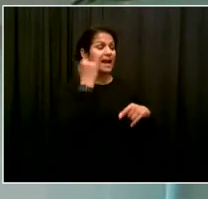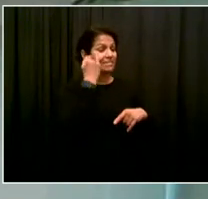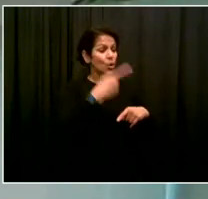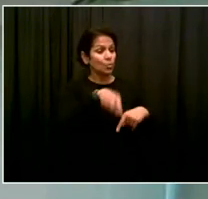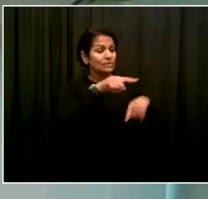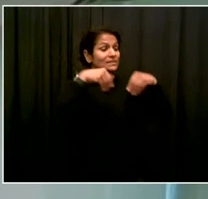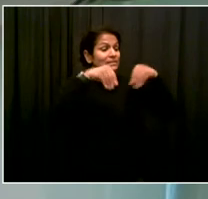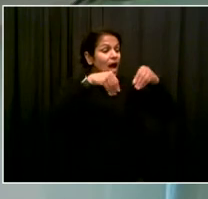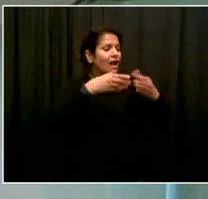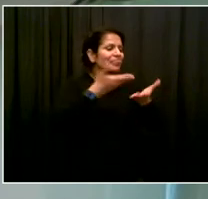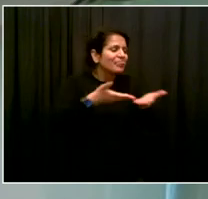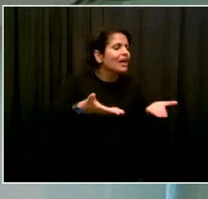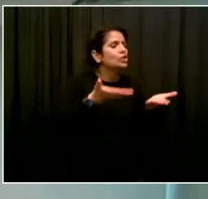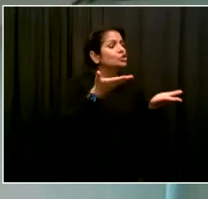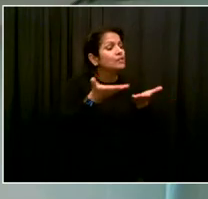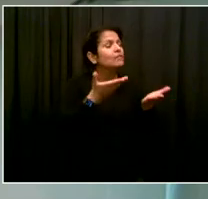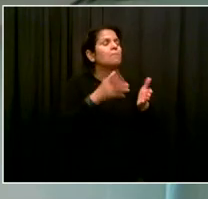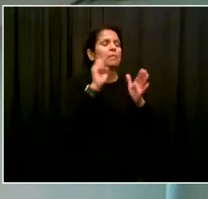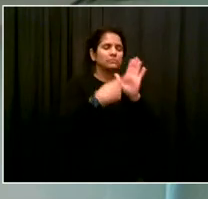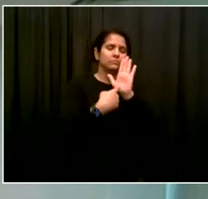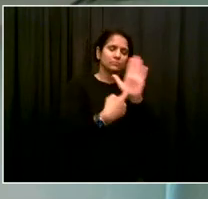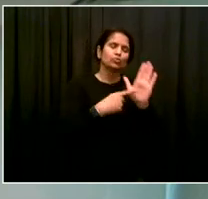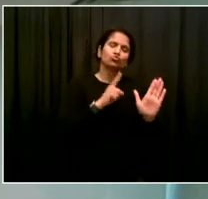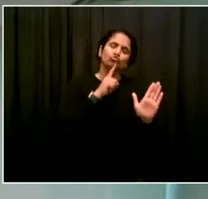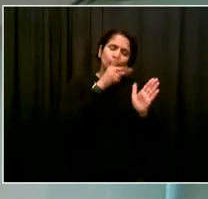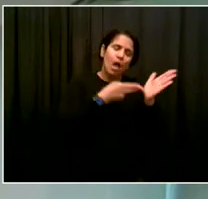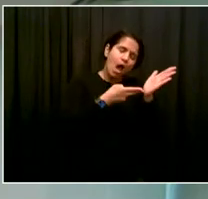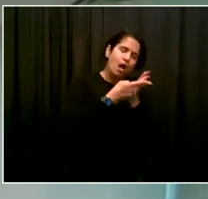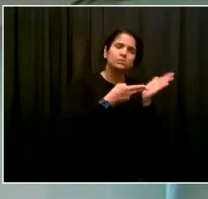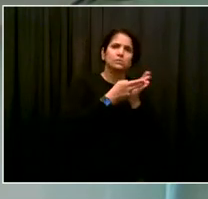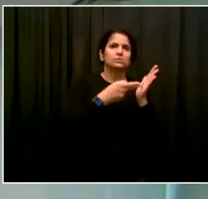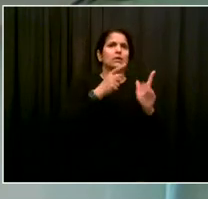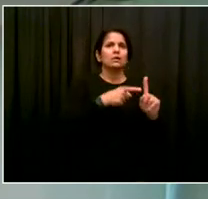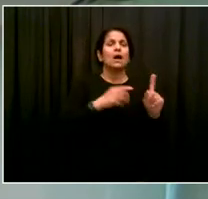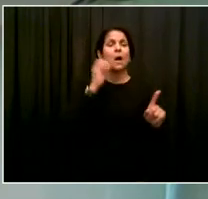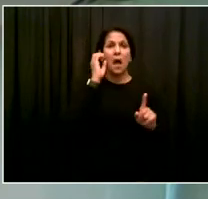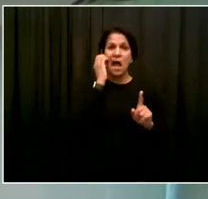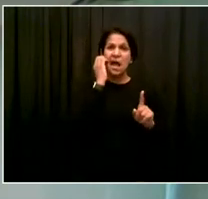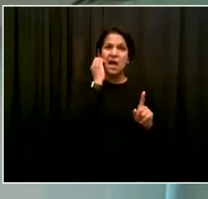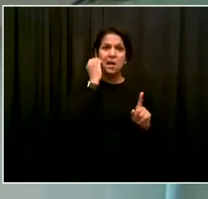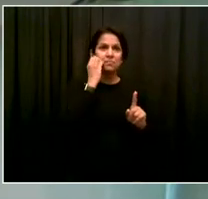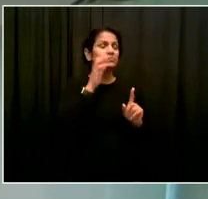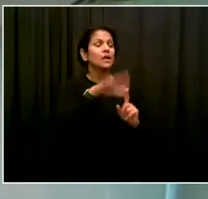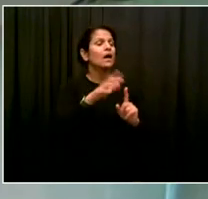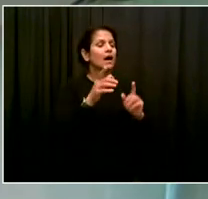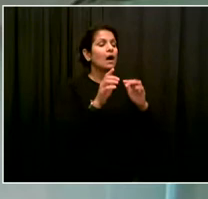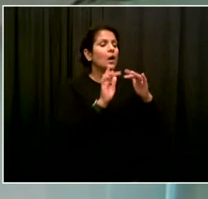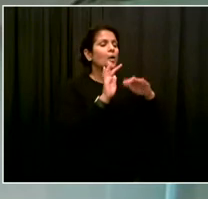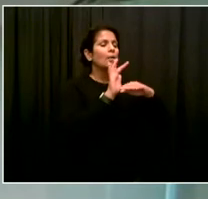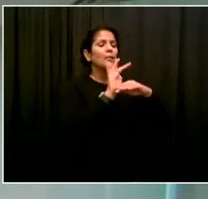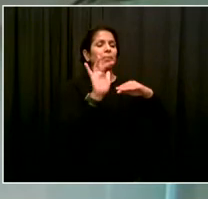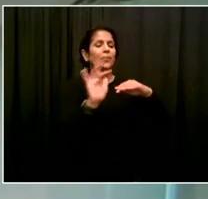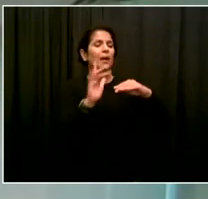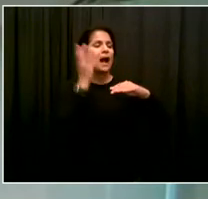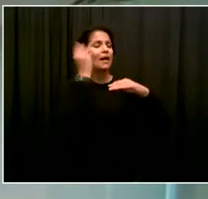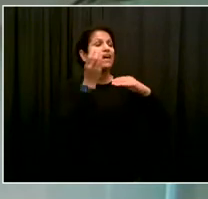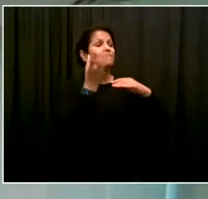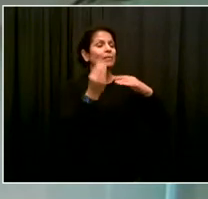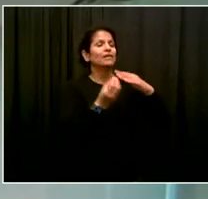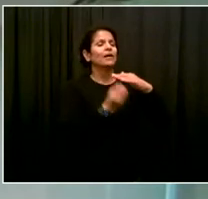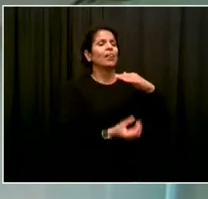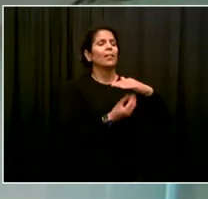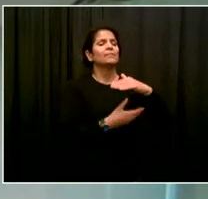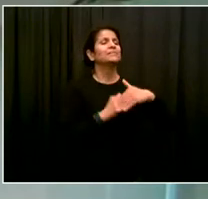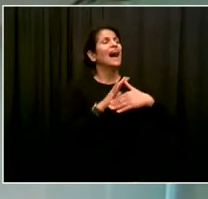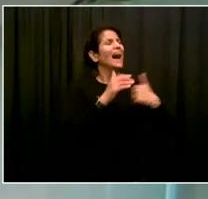that you're not. And that's what has happened here. Consumers are entitled to make choices about a variety of things. And many